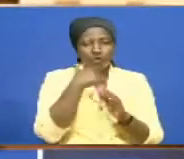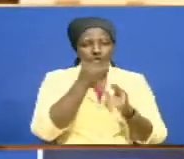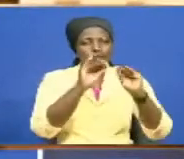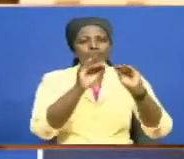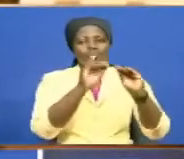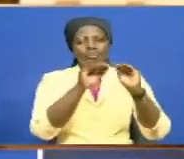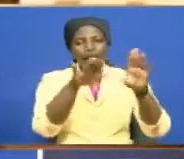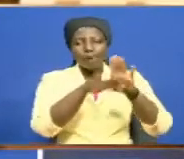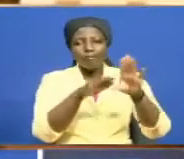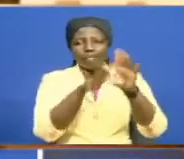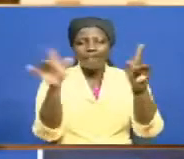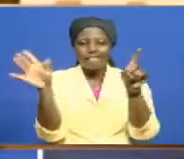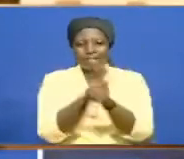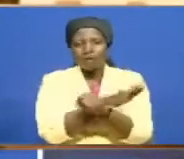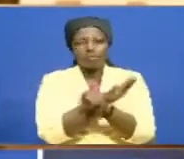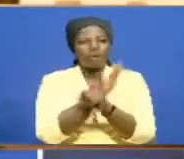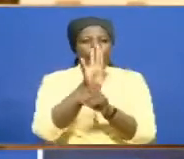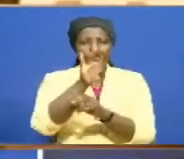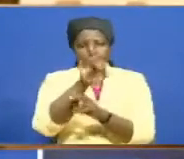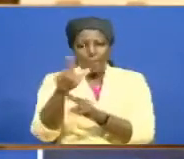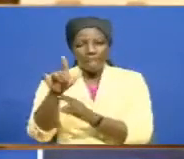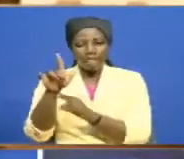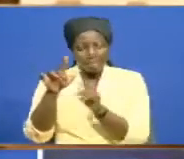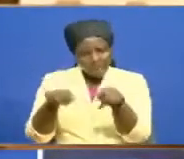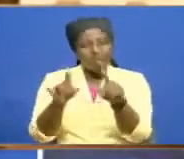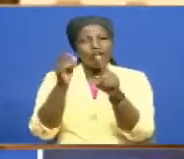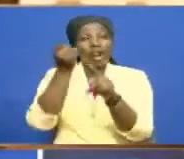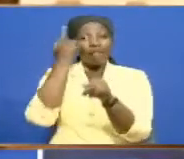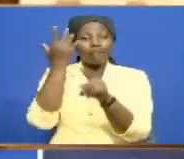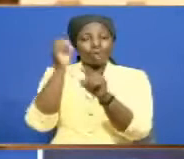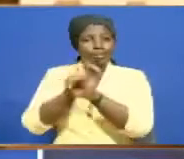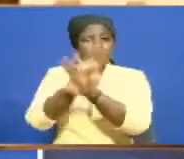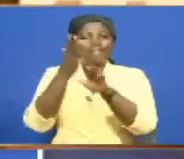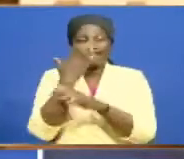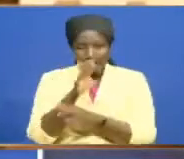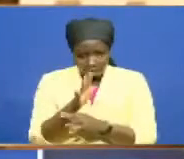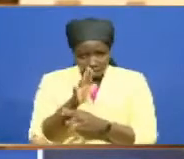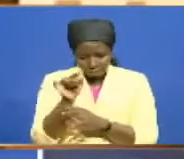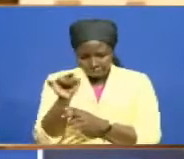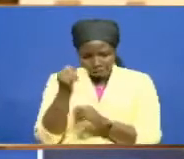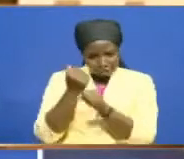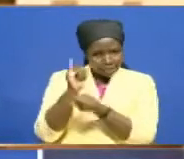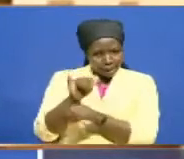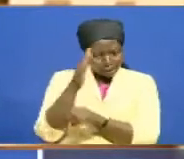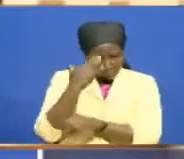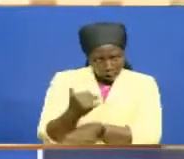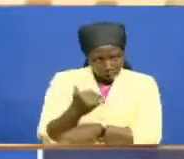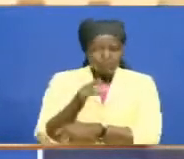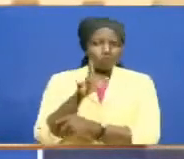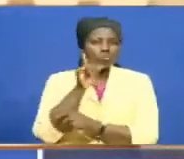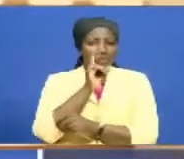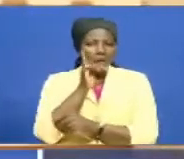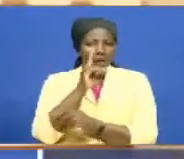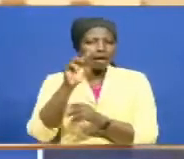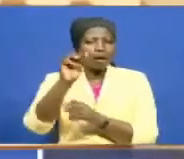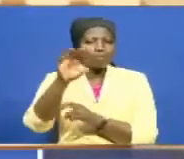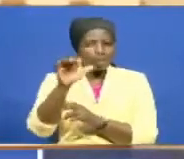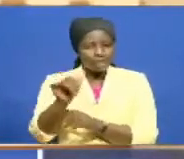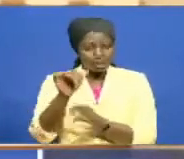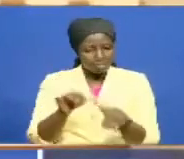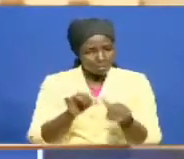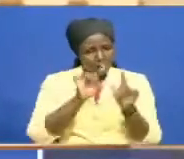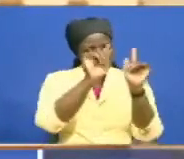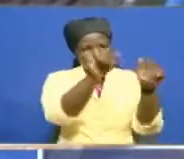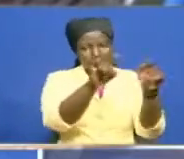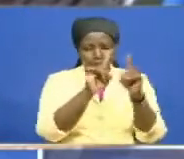they were able to understand it. The reason for doing so is because after the tabling today, tomorrow the members of the County Assembly will be proceeding for